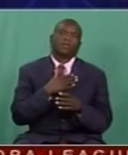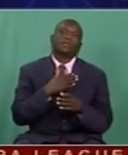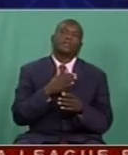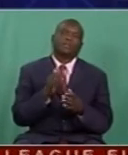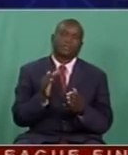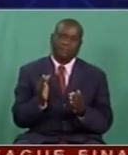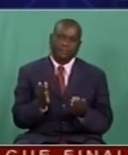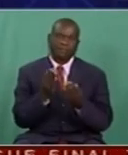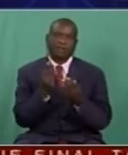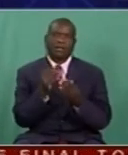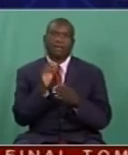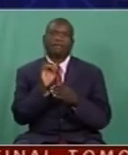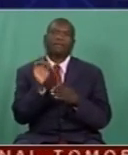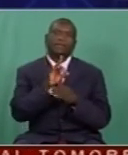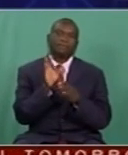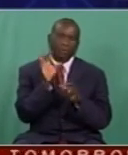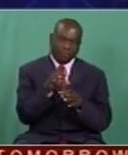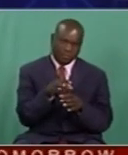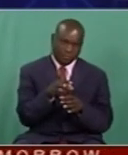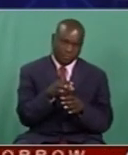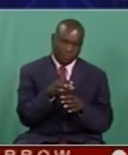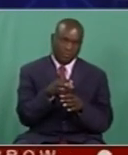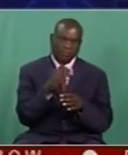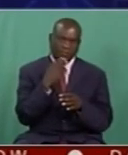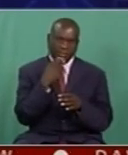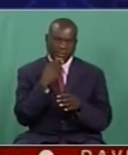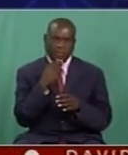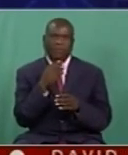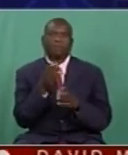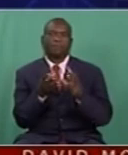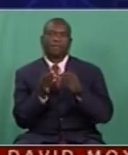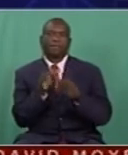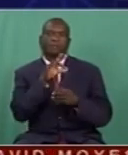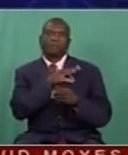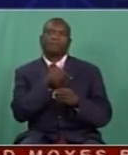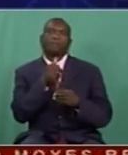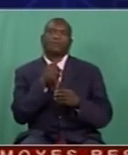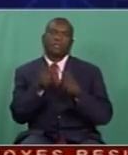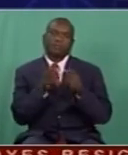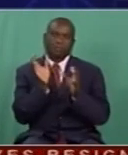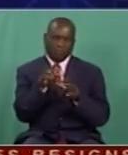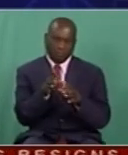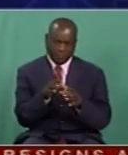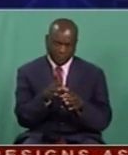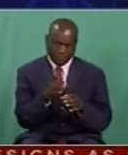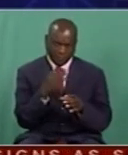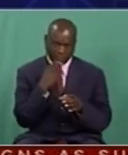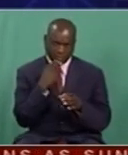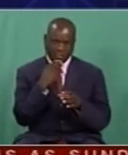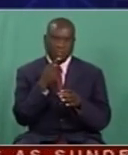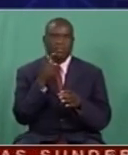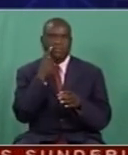that we incur on a daily basis. Fantastic. But also for us to able to break even and to make profits as a result. Fantastic. And now talking about the corporation,